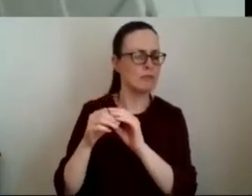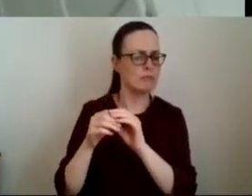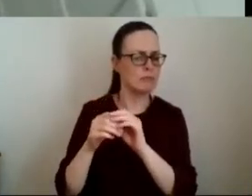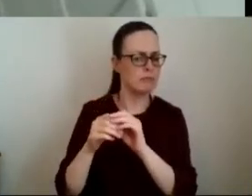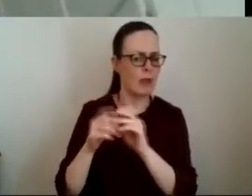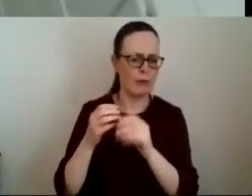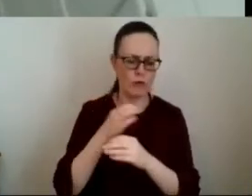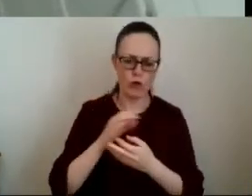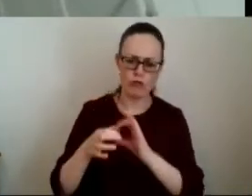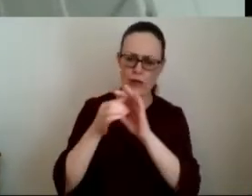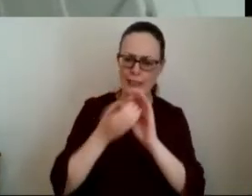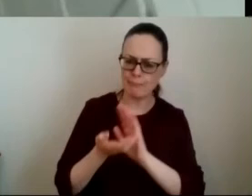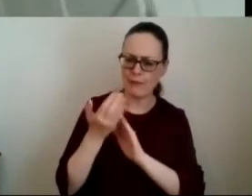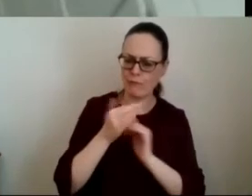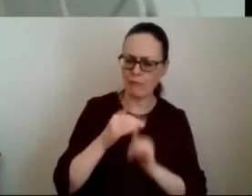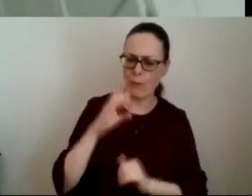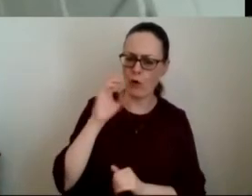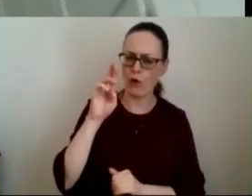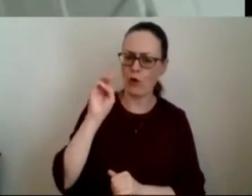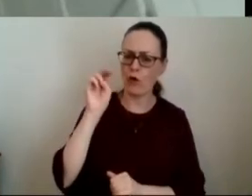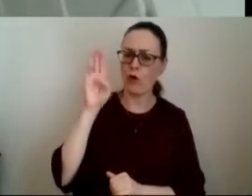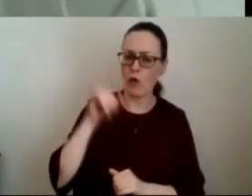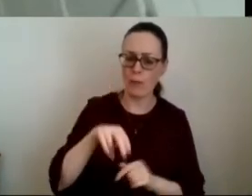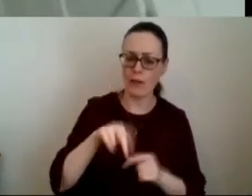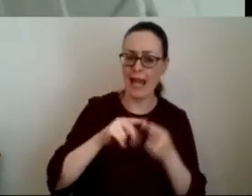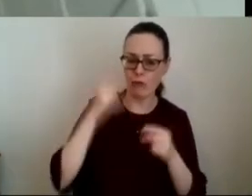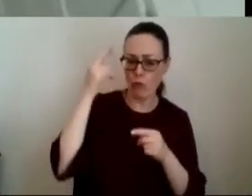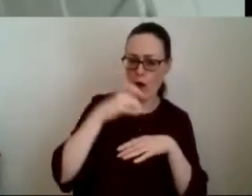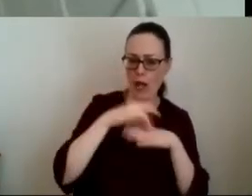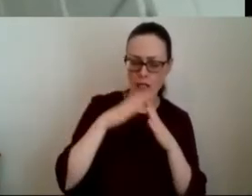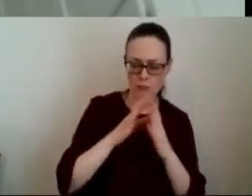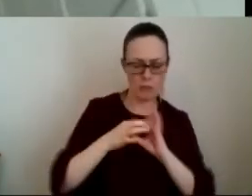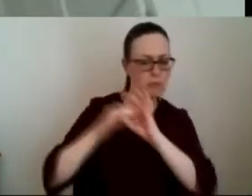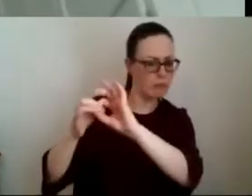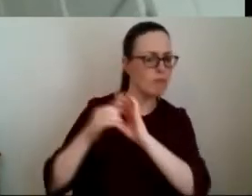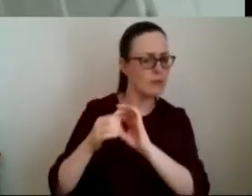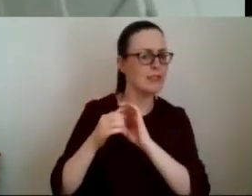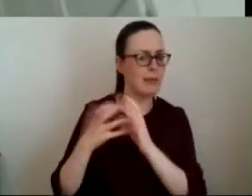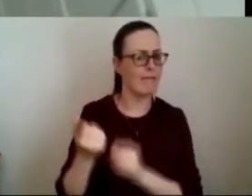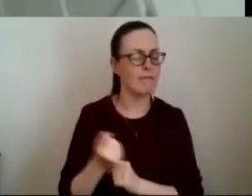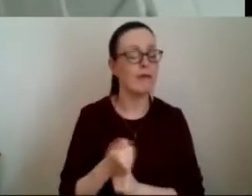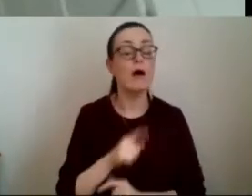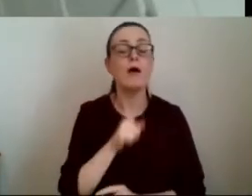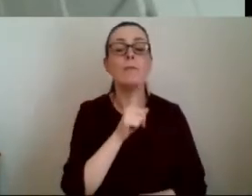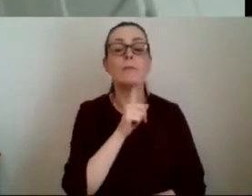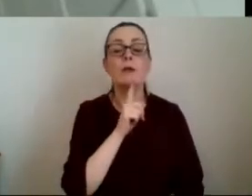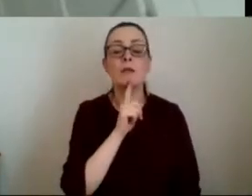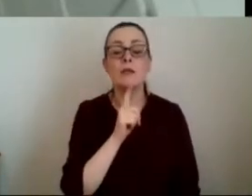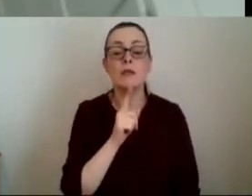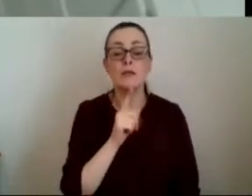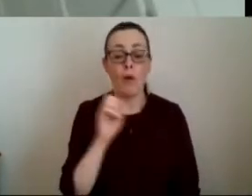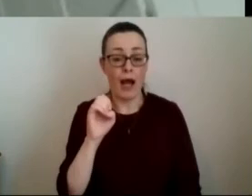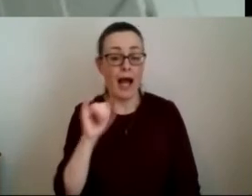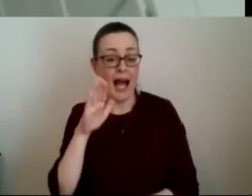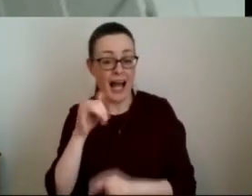relationships built up between crumlin and the royal really allowed this to happen um but what we did and and eilish knows is what